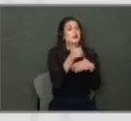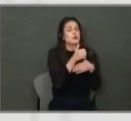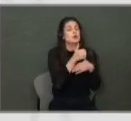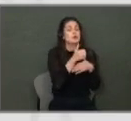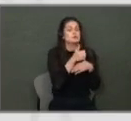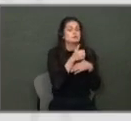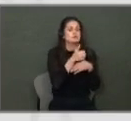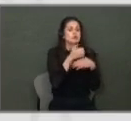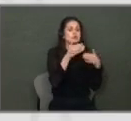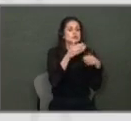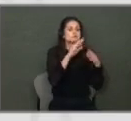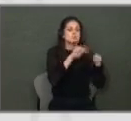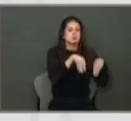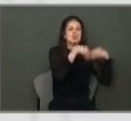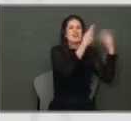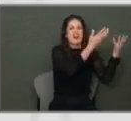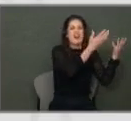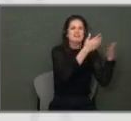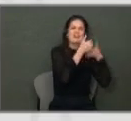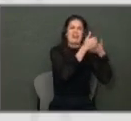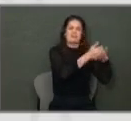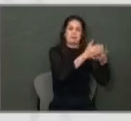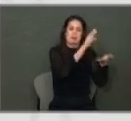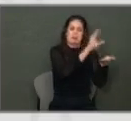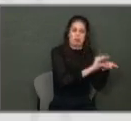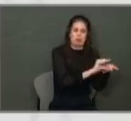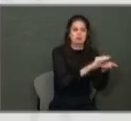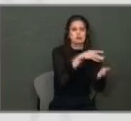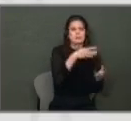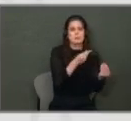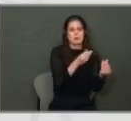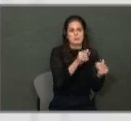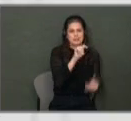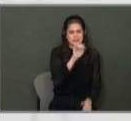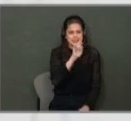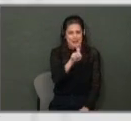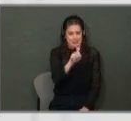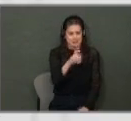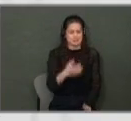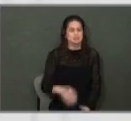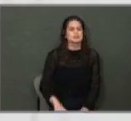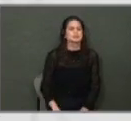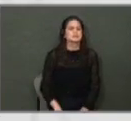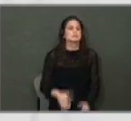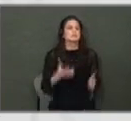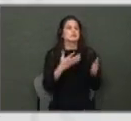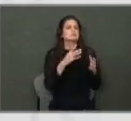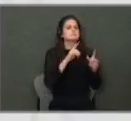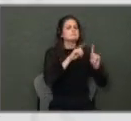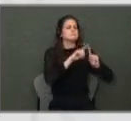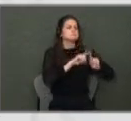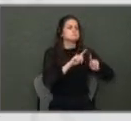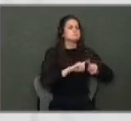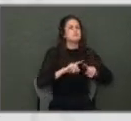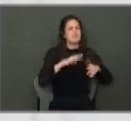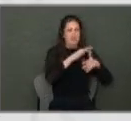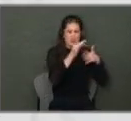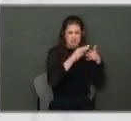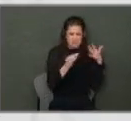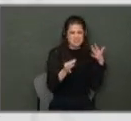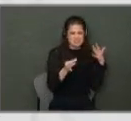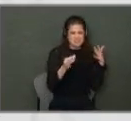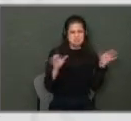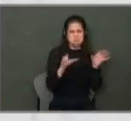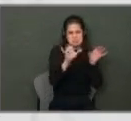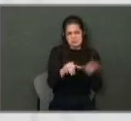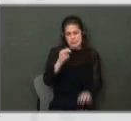provide some level of property tax relief. And they asked us to come back and provide them a number of alternatives, which we did in